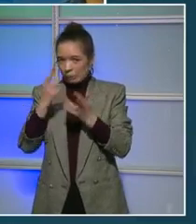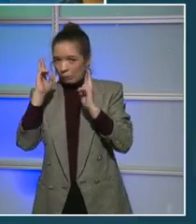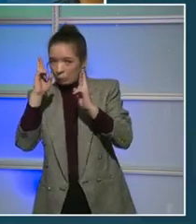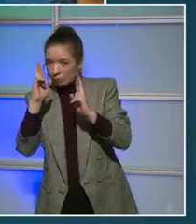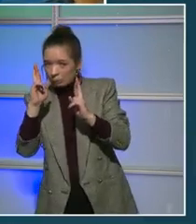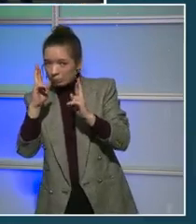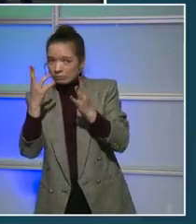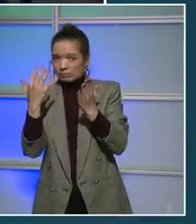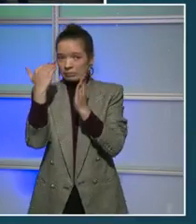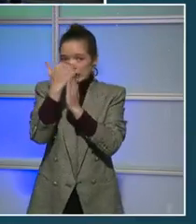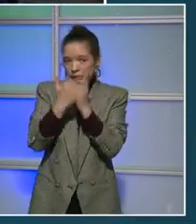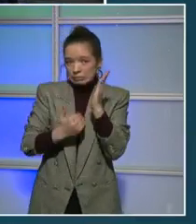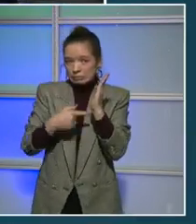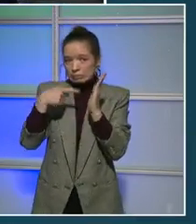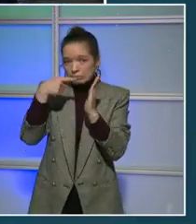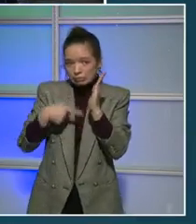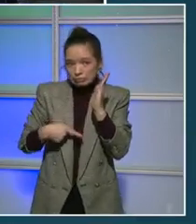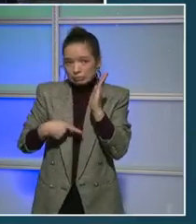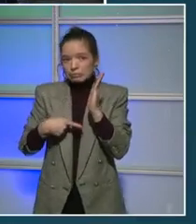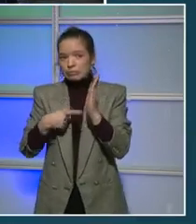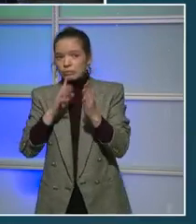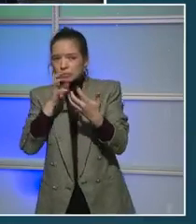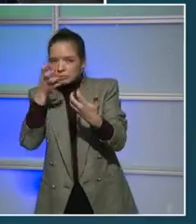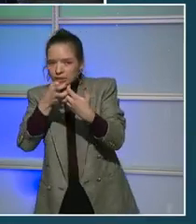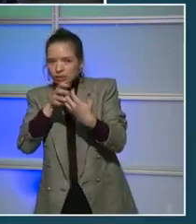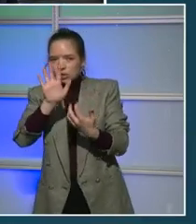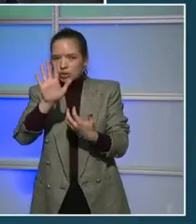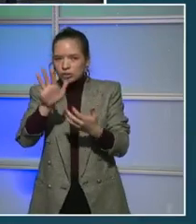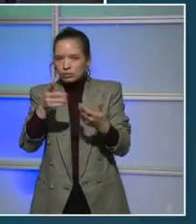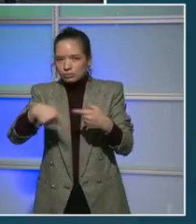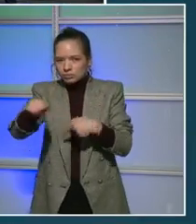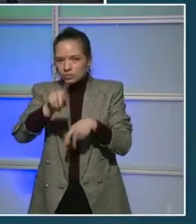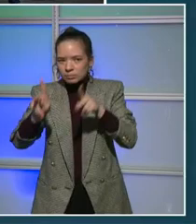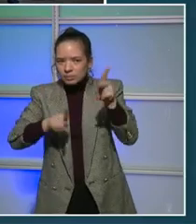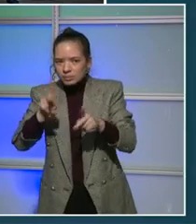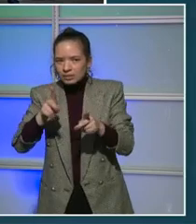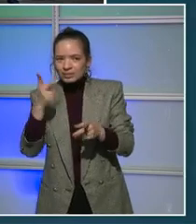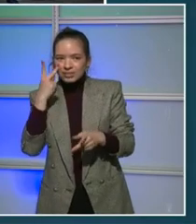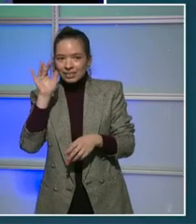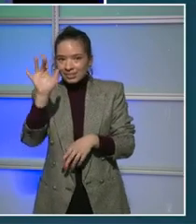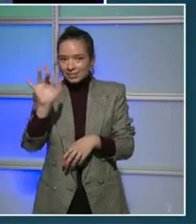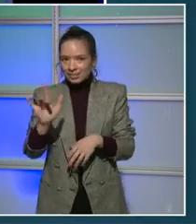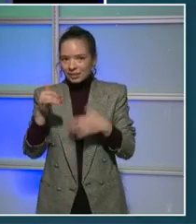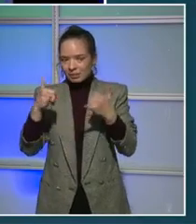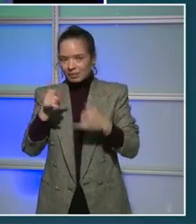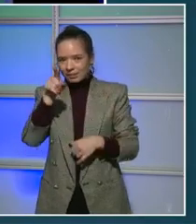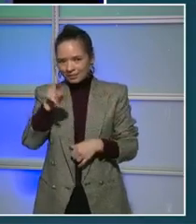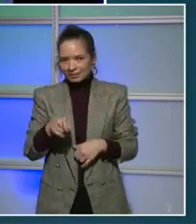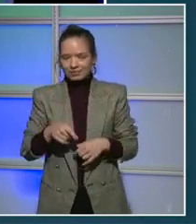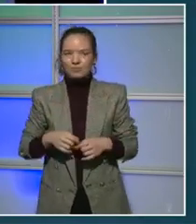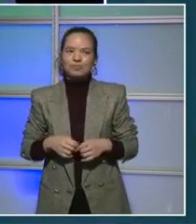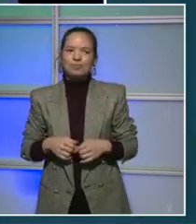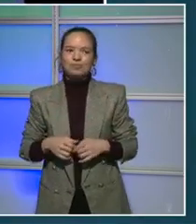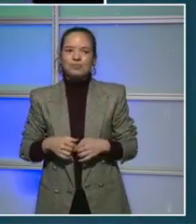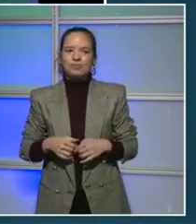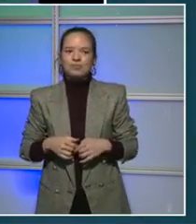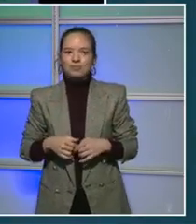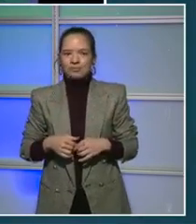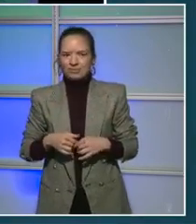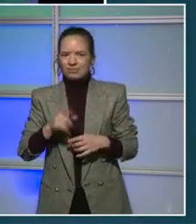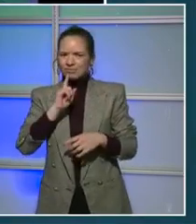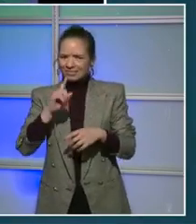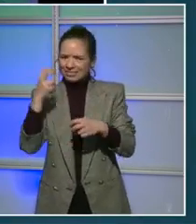Tomas. Thank you so much, Julia. Well, what do you think so far, Mayor? It sounds pretty tough. It is tough. But I love the reasoning. I love the